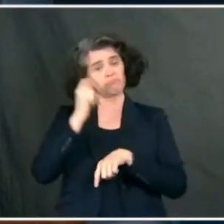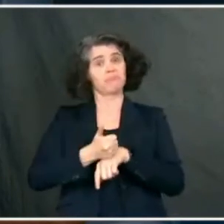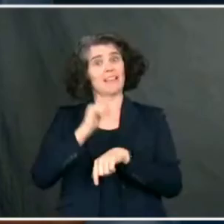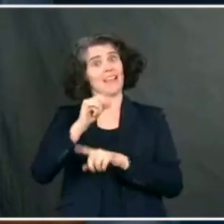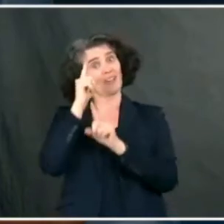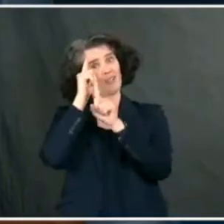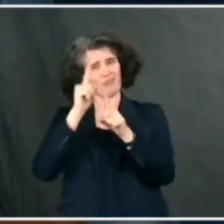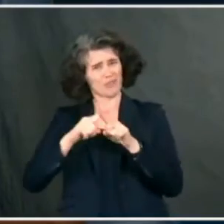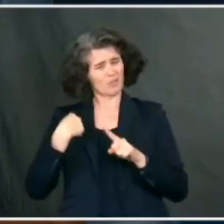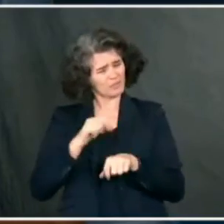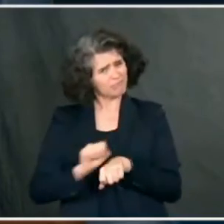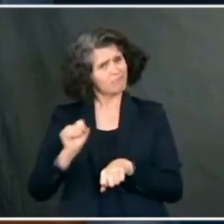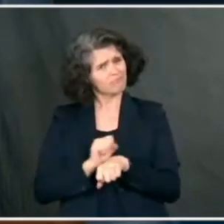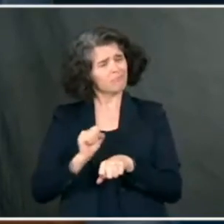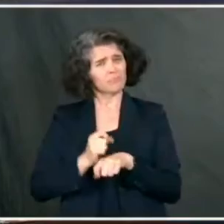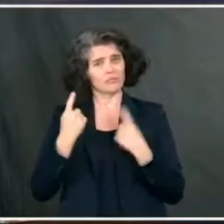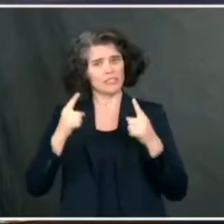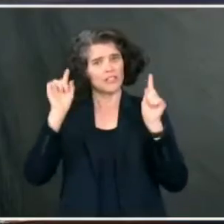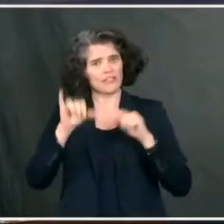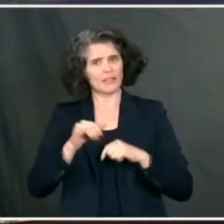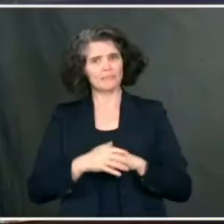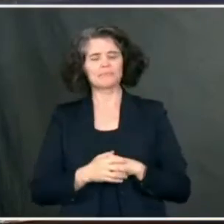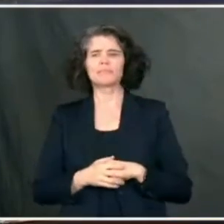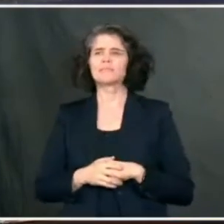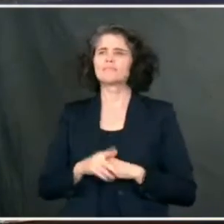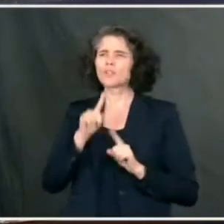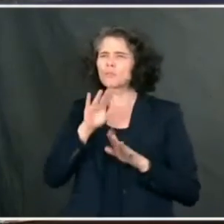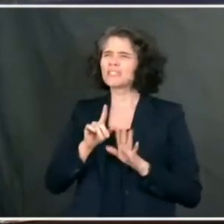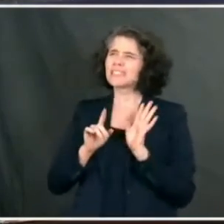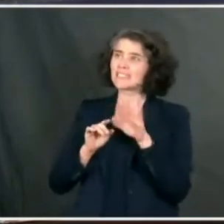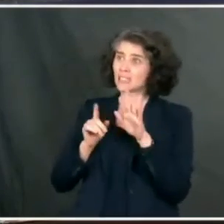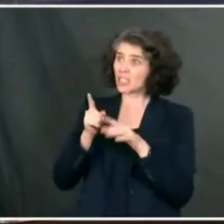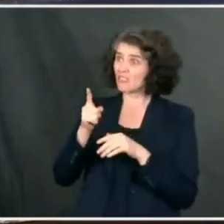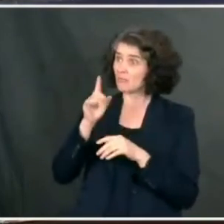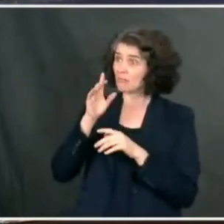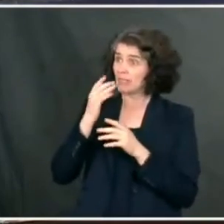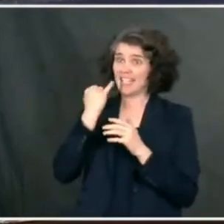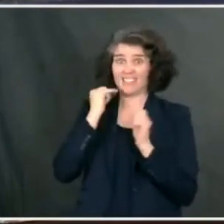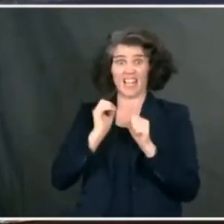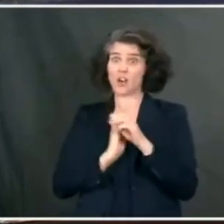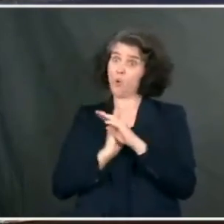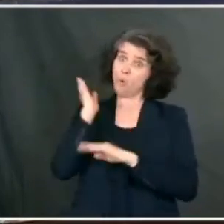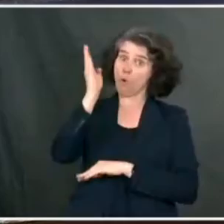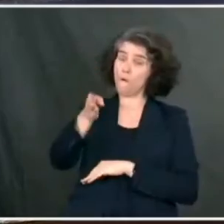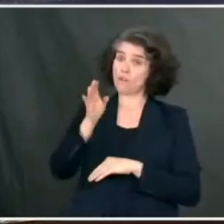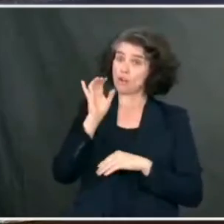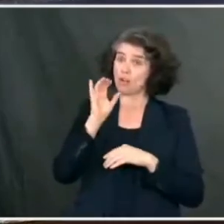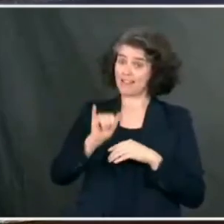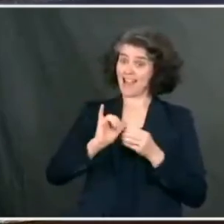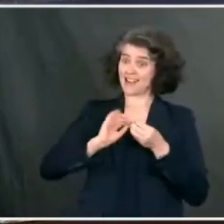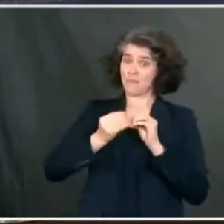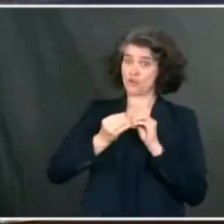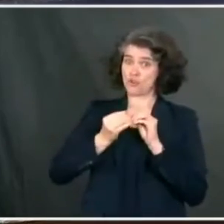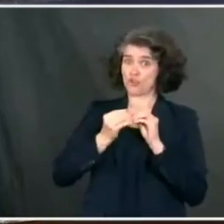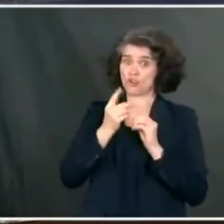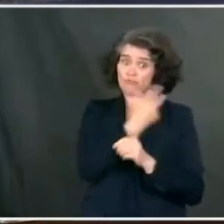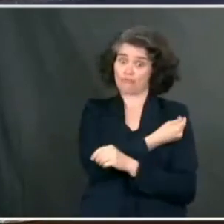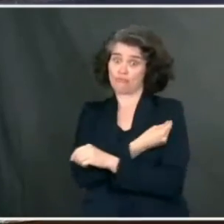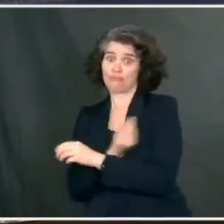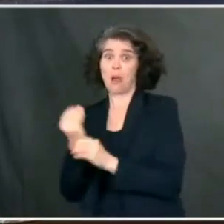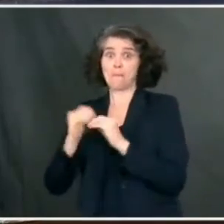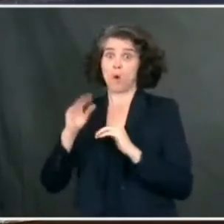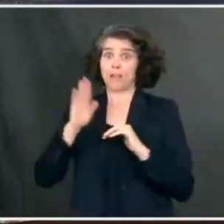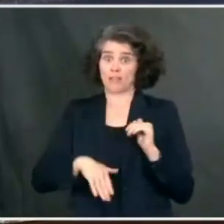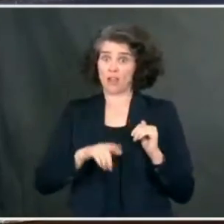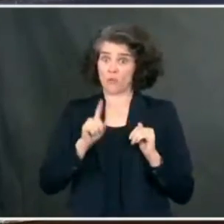it. Is it possible we may see in a couple of weeks or a